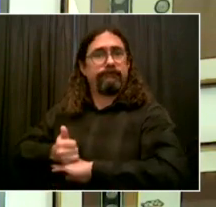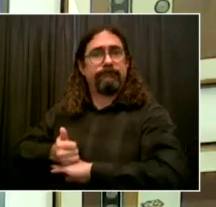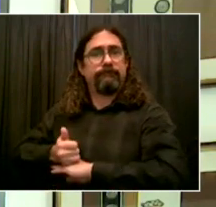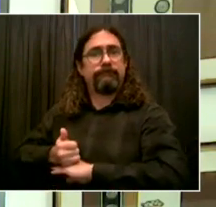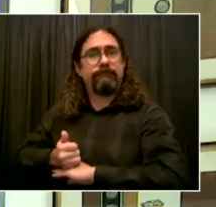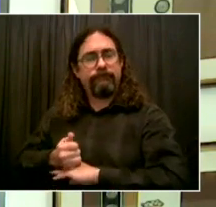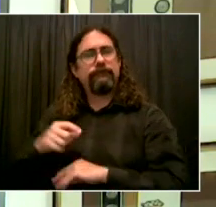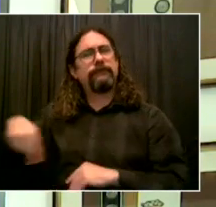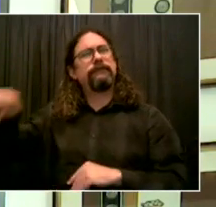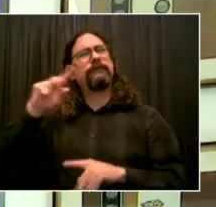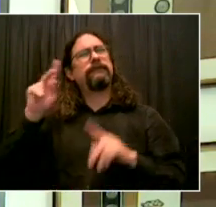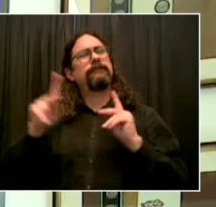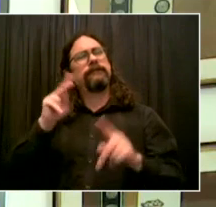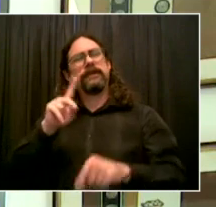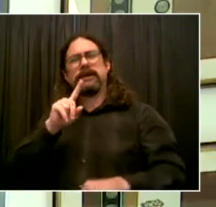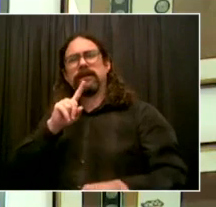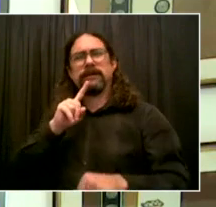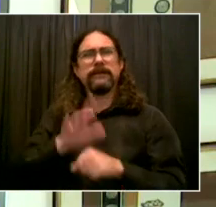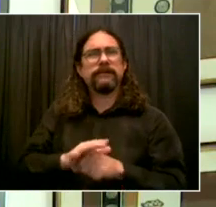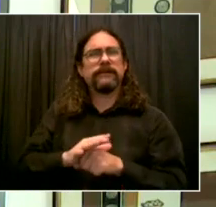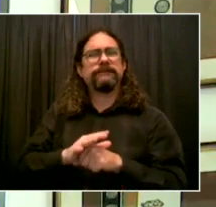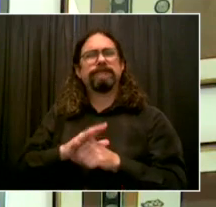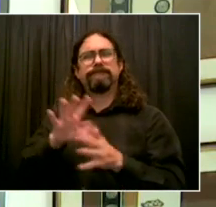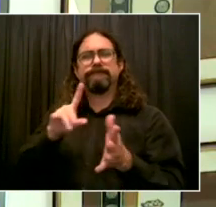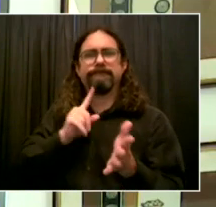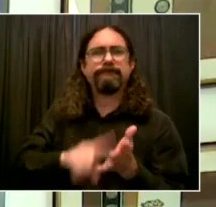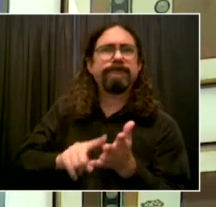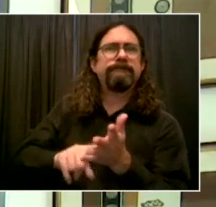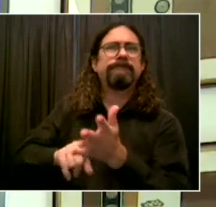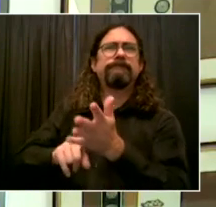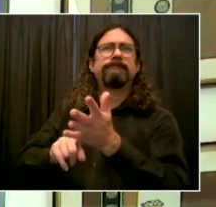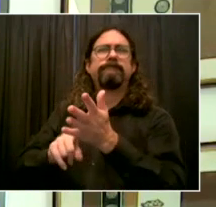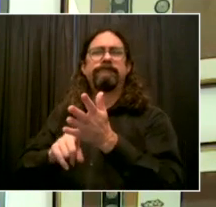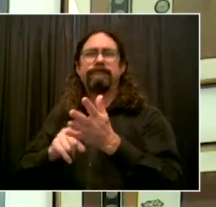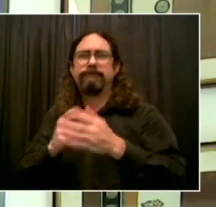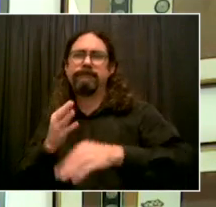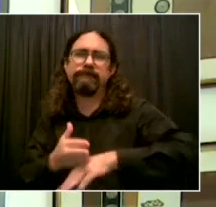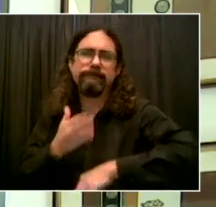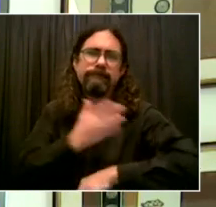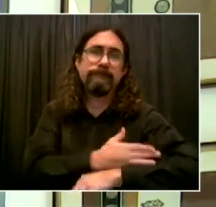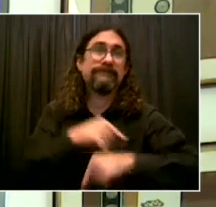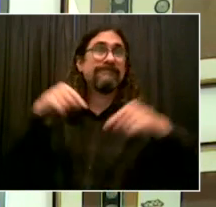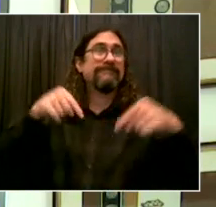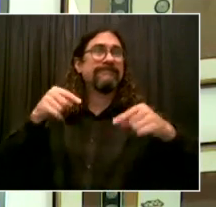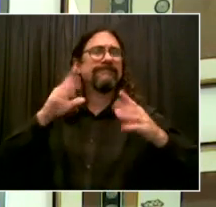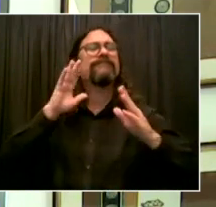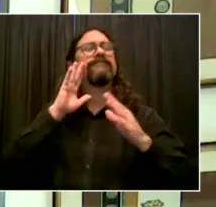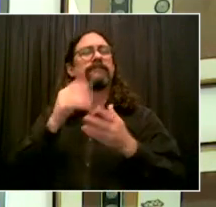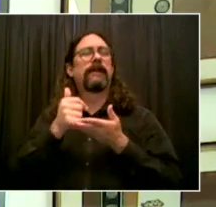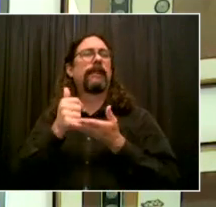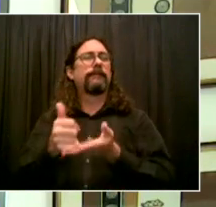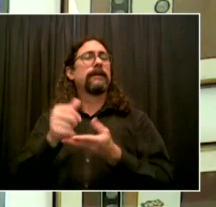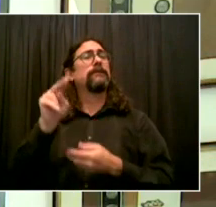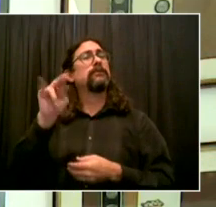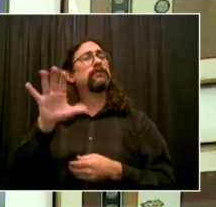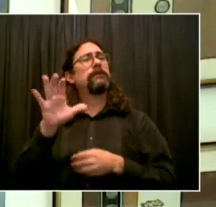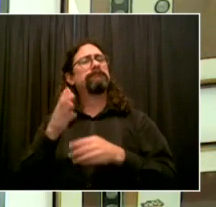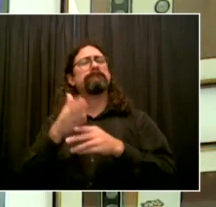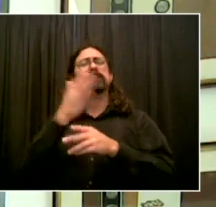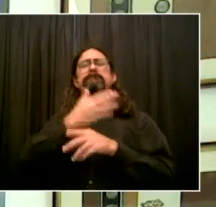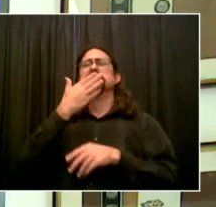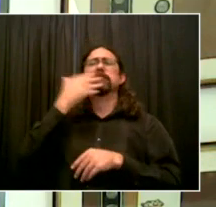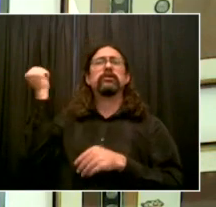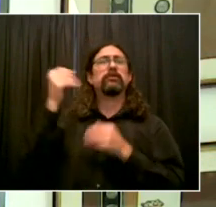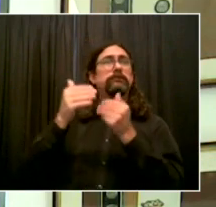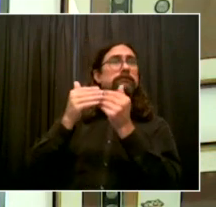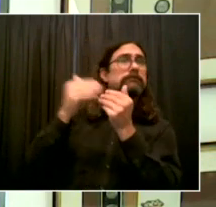that distinguish our remarkable city in order to protect the people of New York and to prepare our city for tackling current and